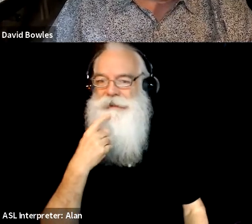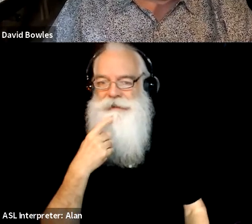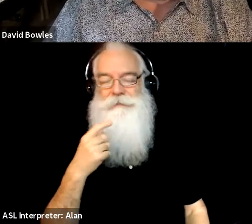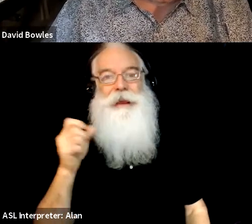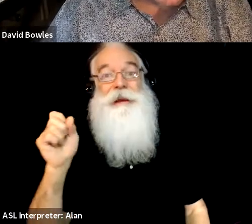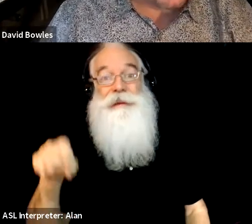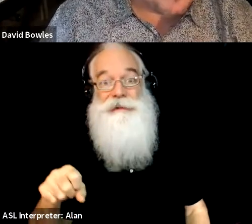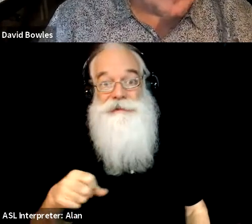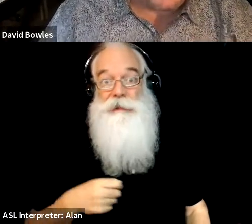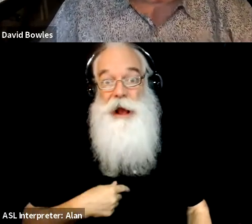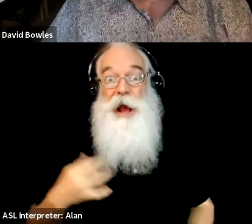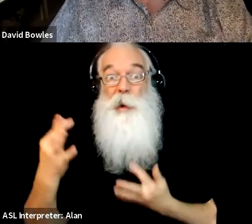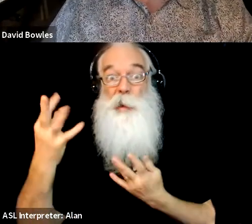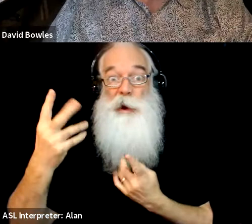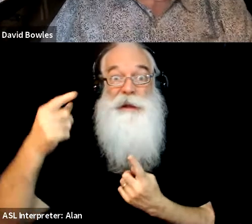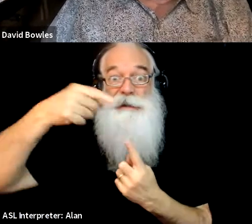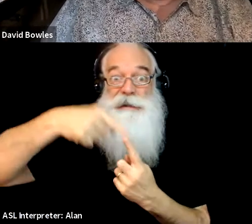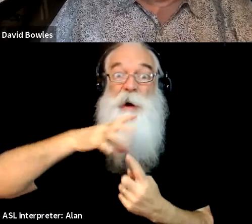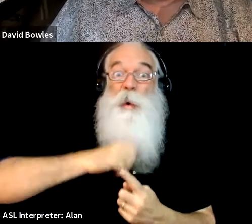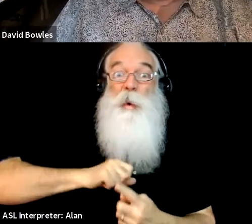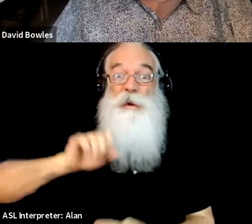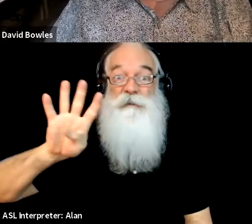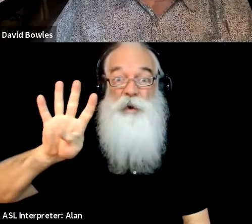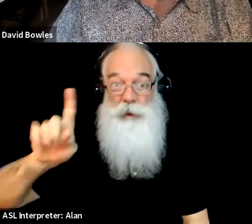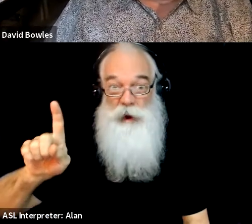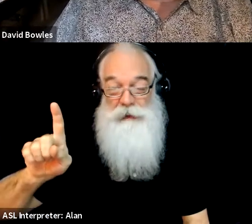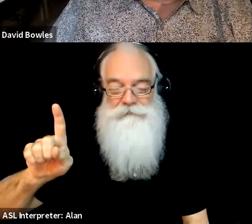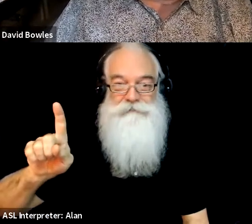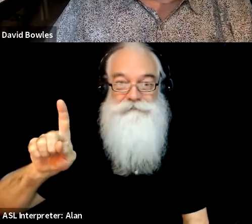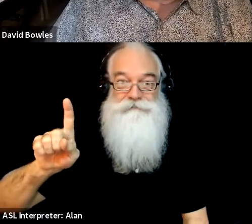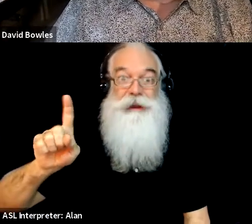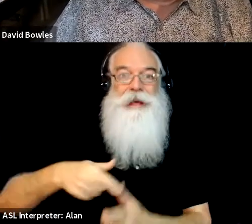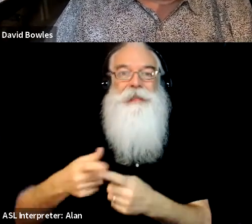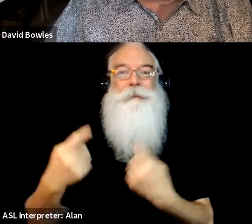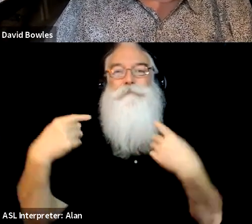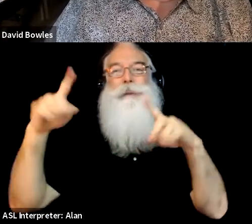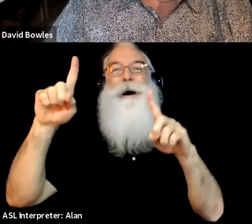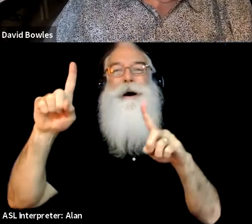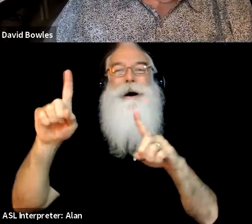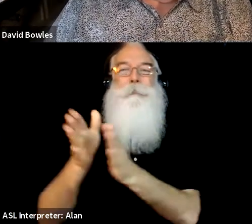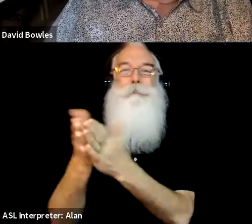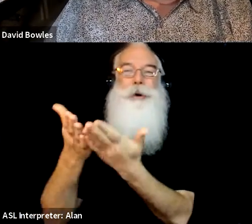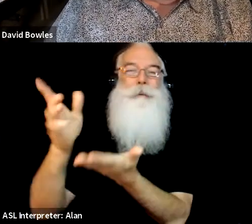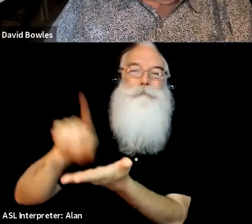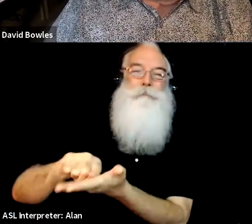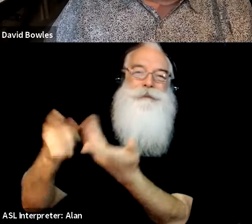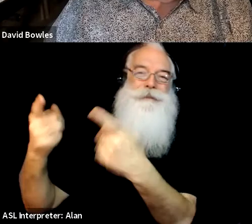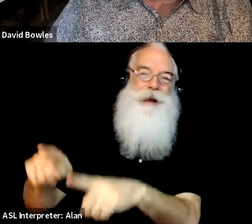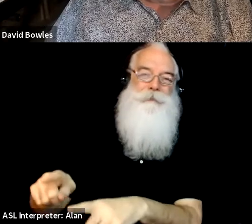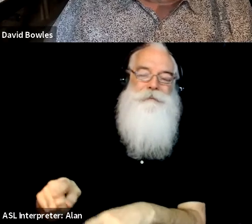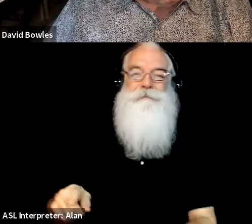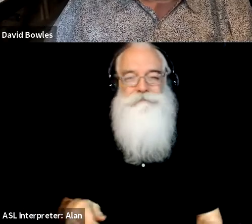my, to publish my first book, as if I had, like, control over that. But, like, when I'm talking to kids, I'll be like, you know, you,